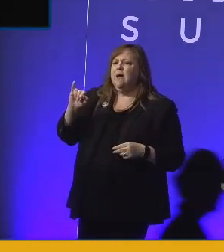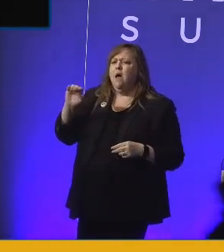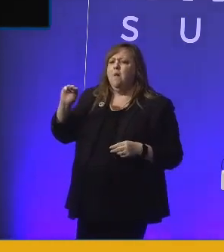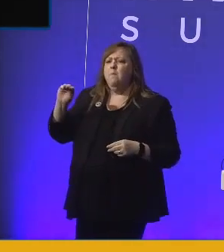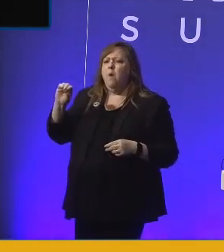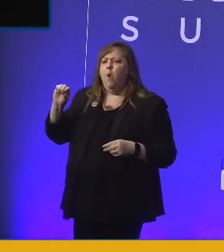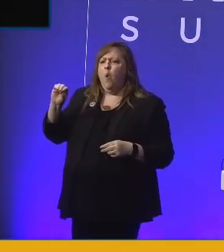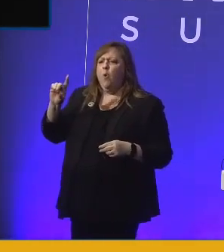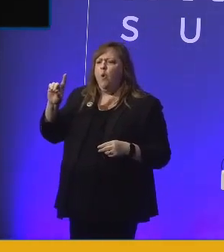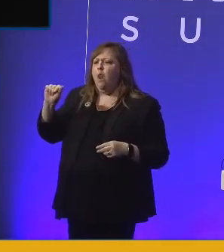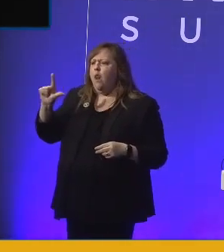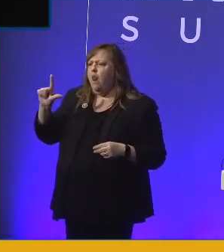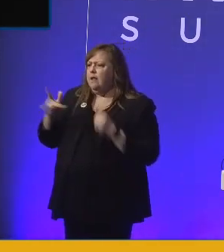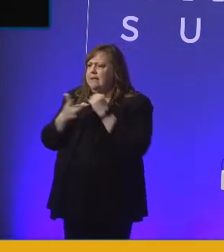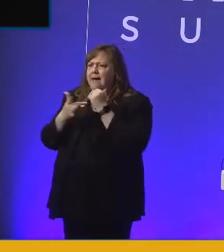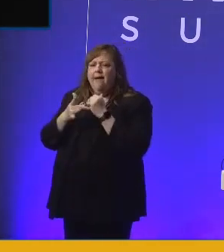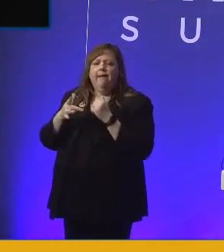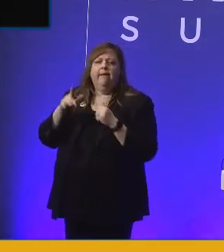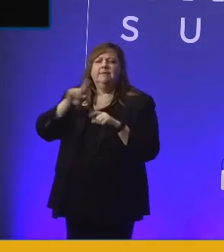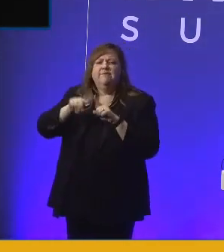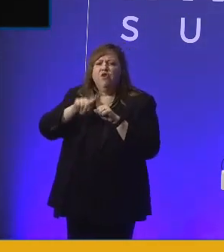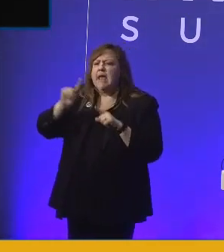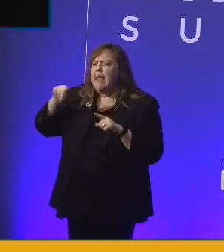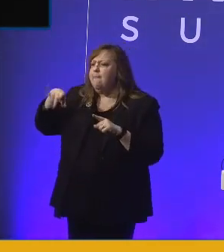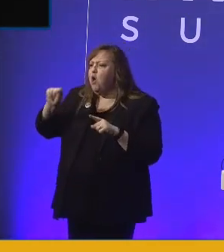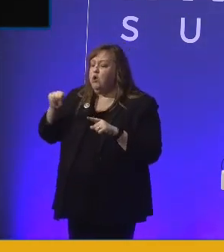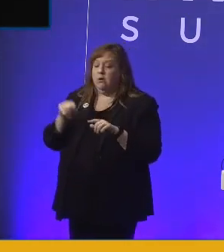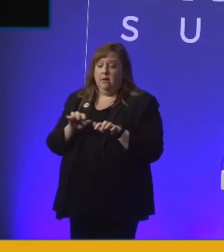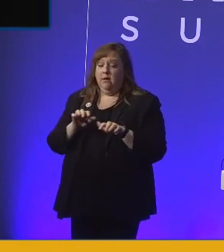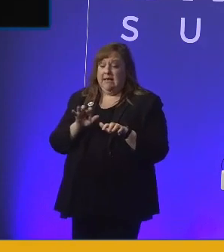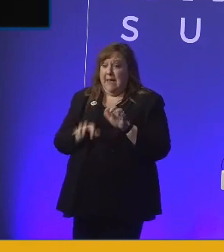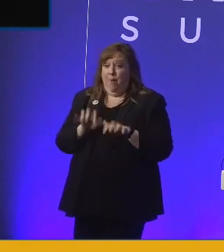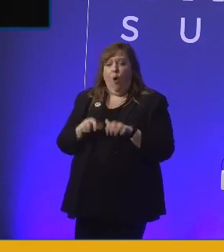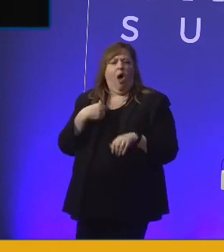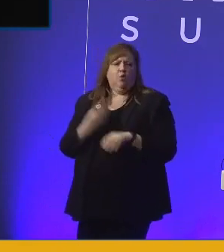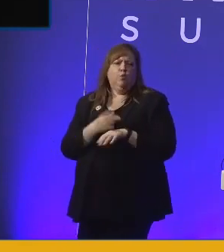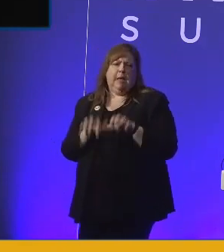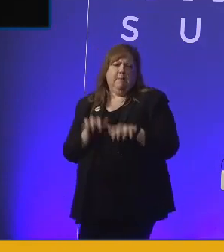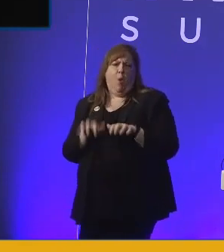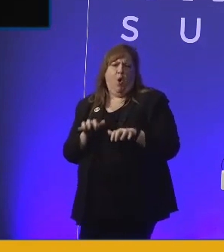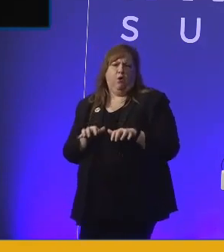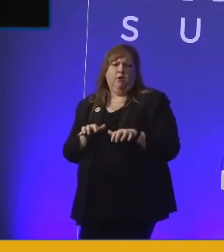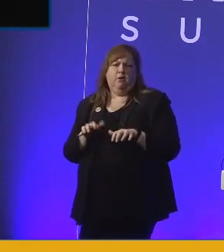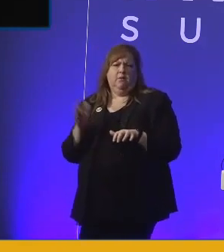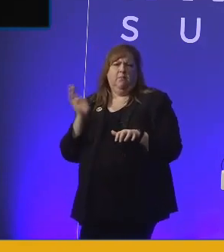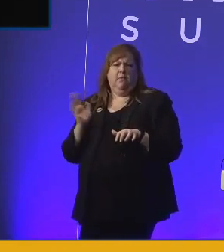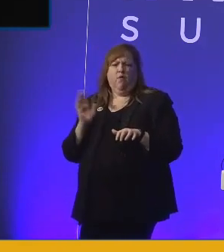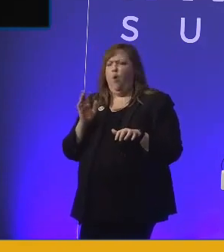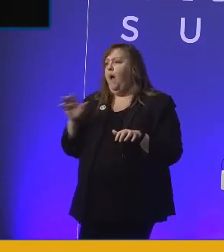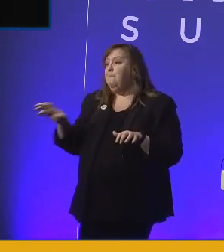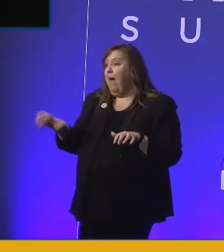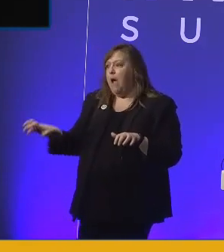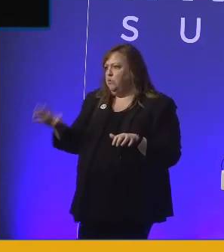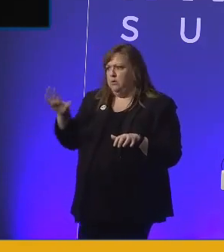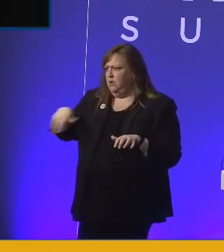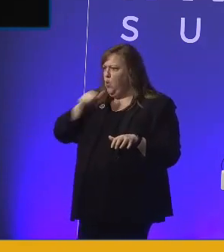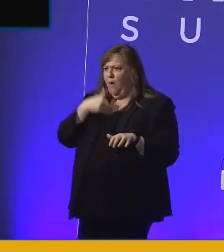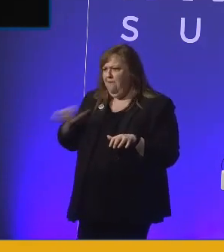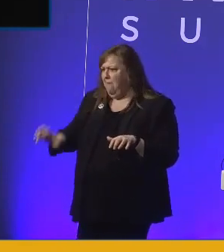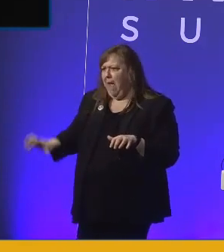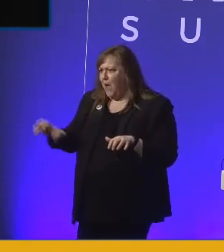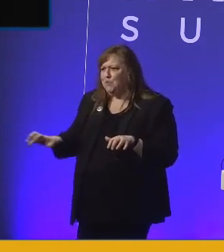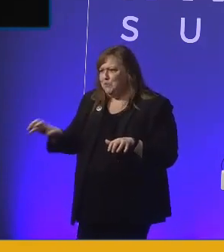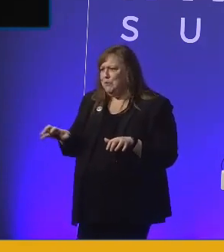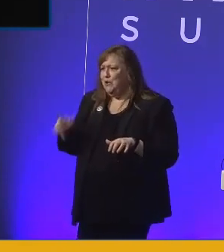You don't have to use the keyboard. I mean, I used keyboards before mouse. I know, does anybody else in the room know